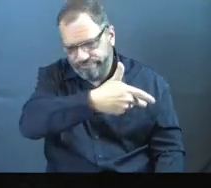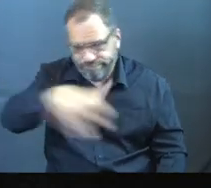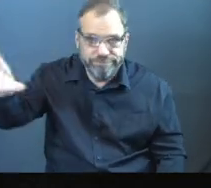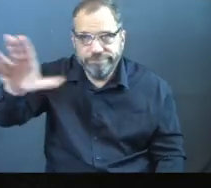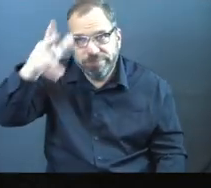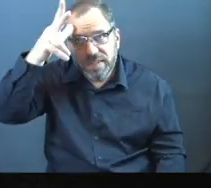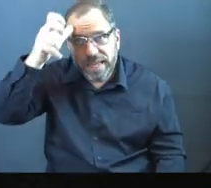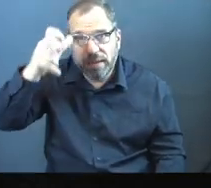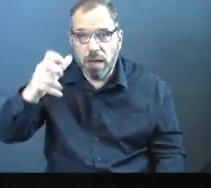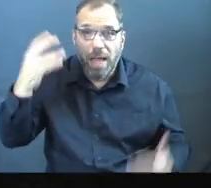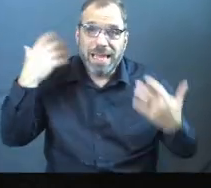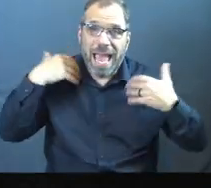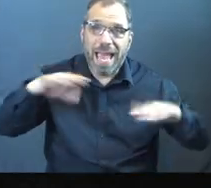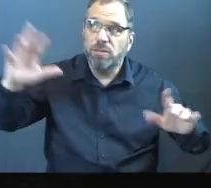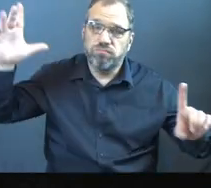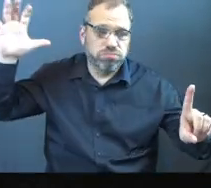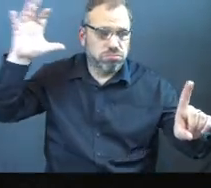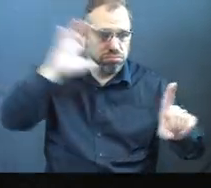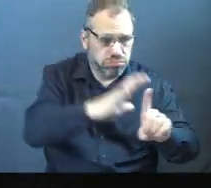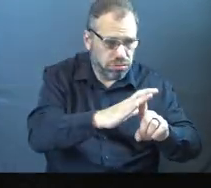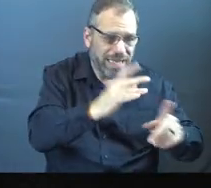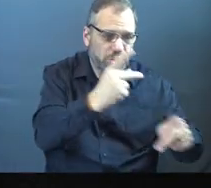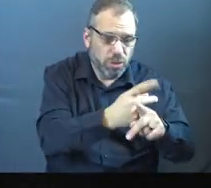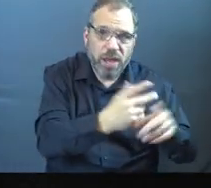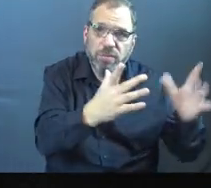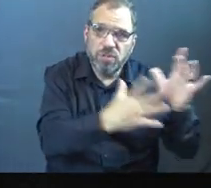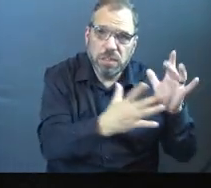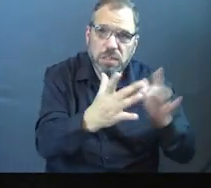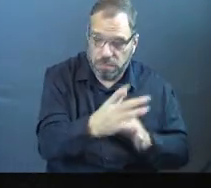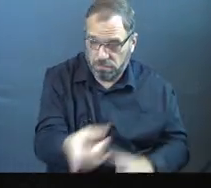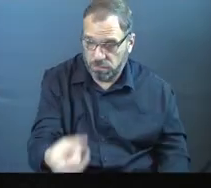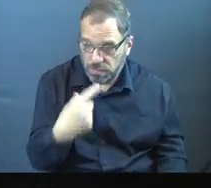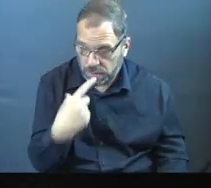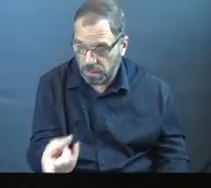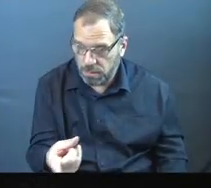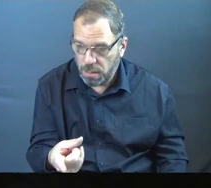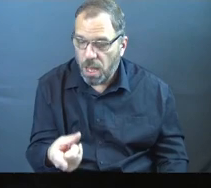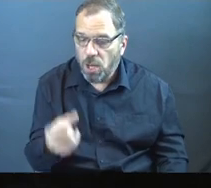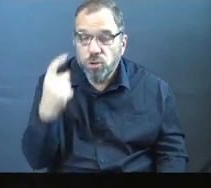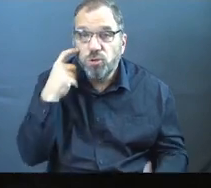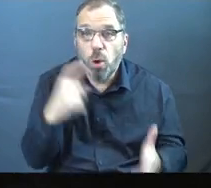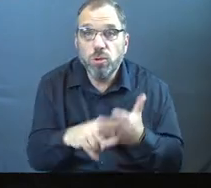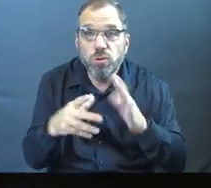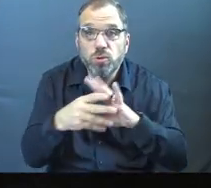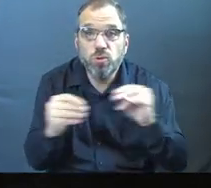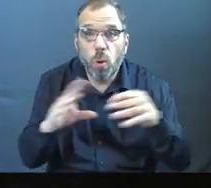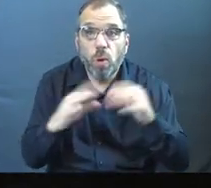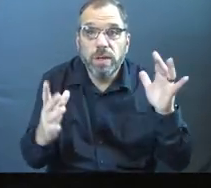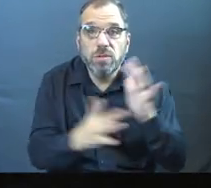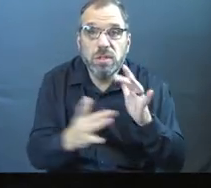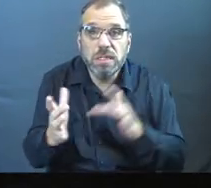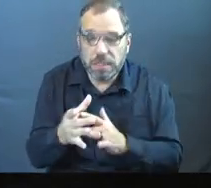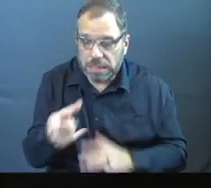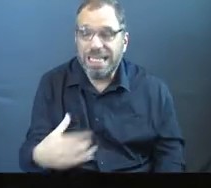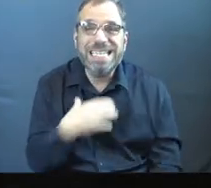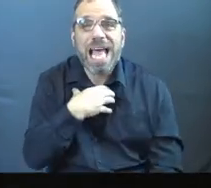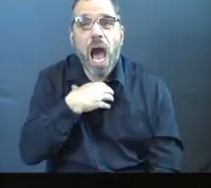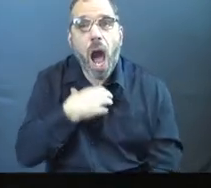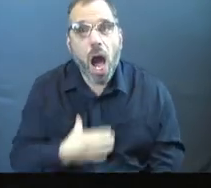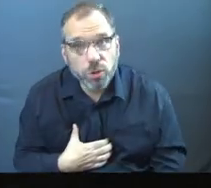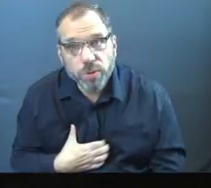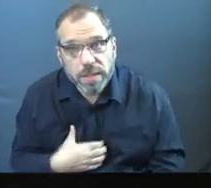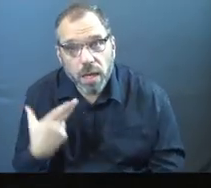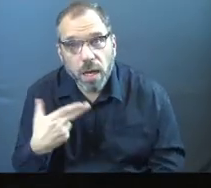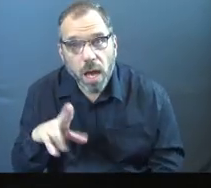away from me. The angels, some angels came and they attended to Jesus is what the scripture said. So what we see here is like, again, says Jesus was, he was hungry.